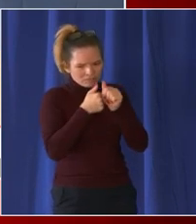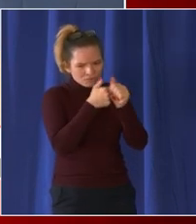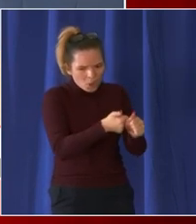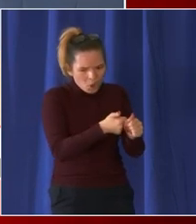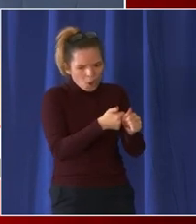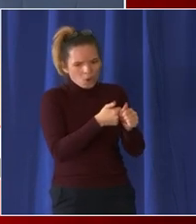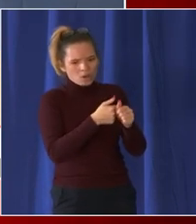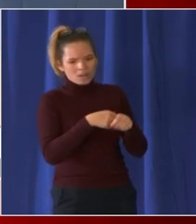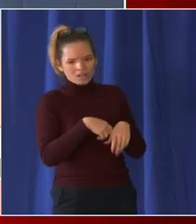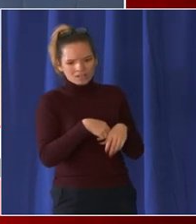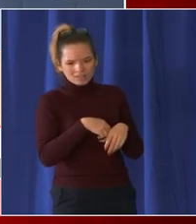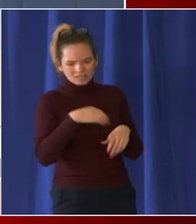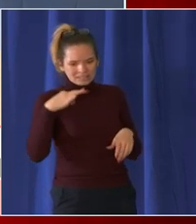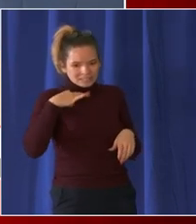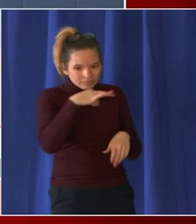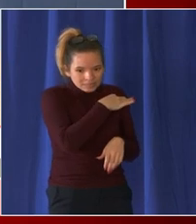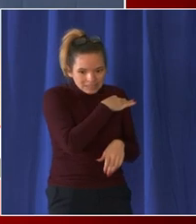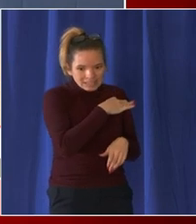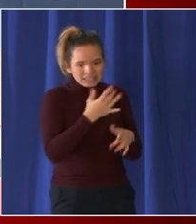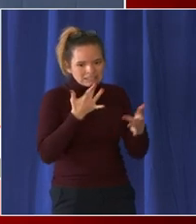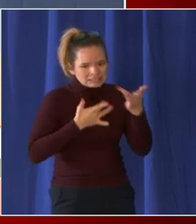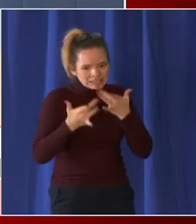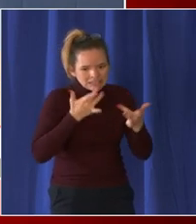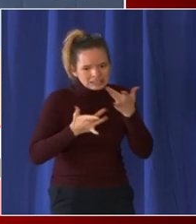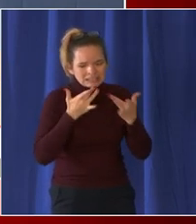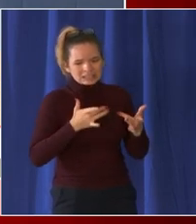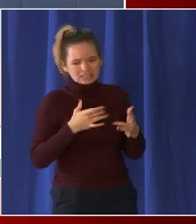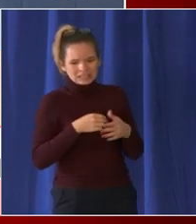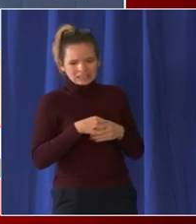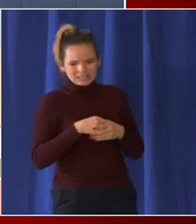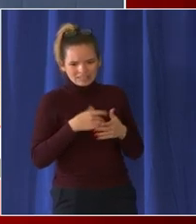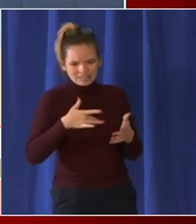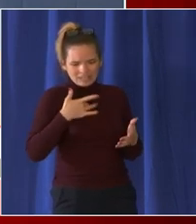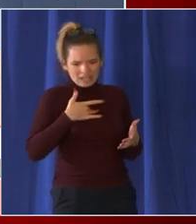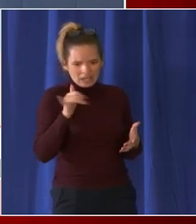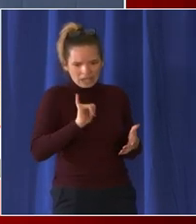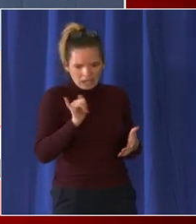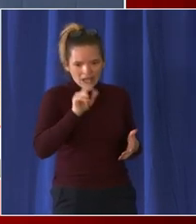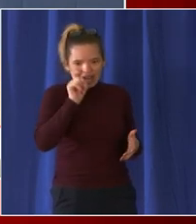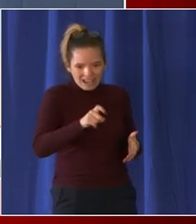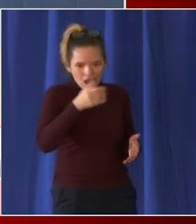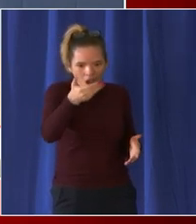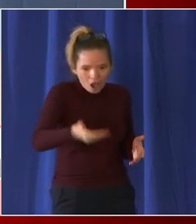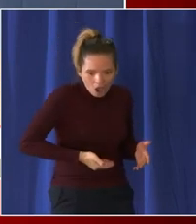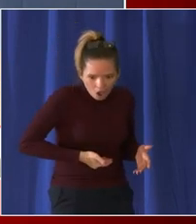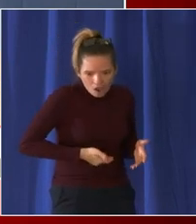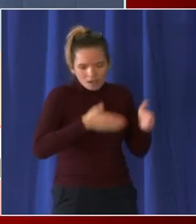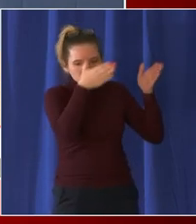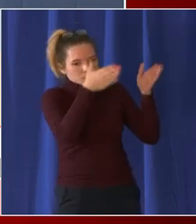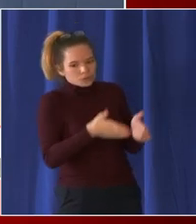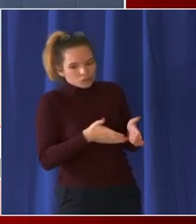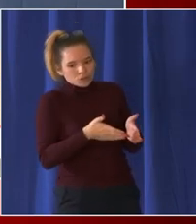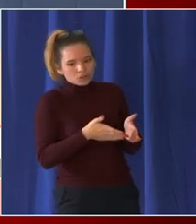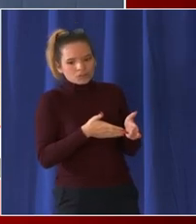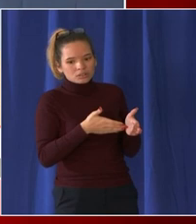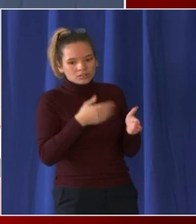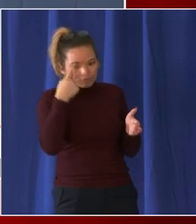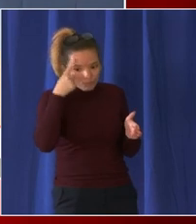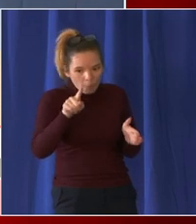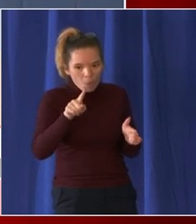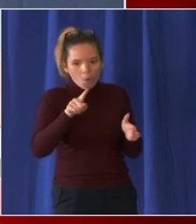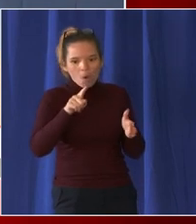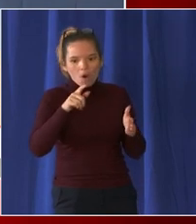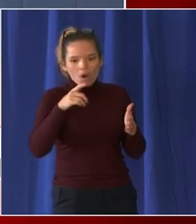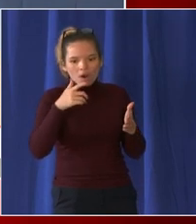feel like they may need to hire someone to full-time to check the status of vaccines for people who are entering i'm just wondering what's your guidance to these